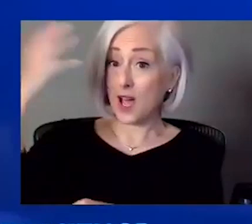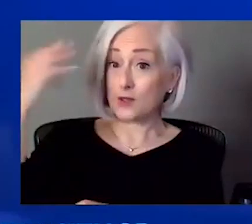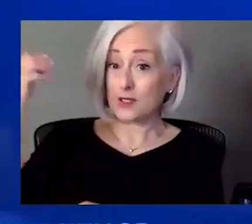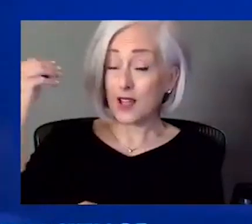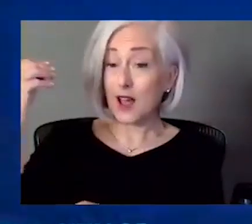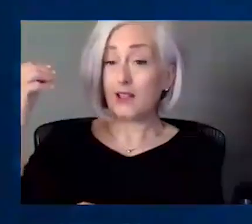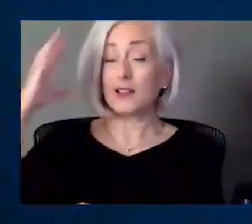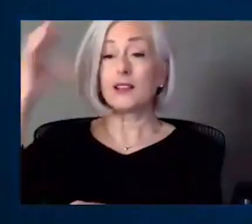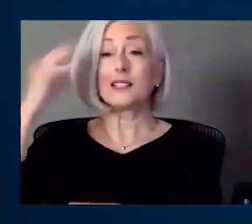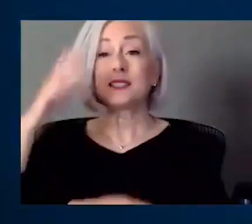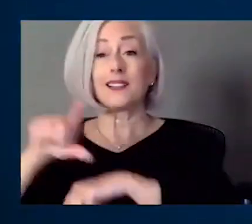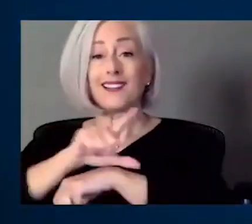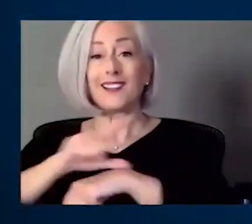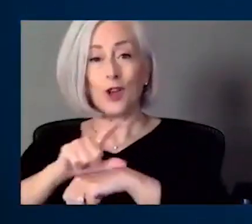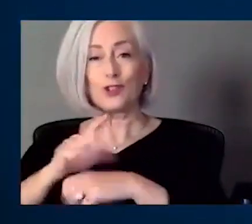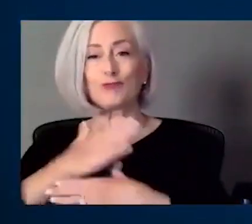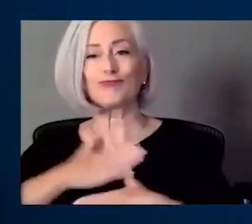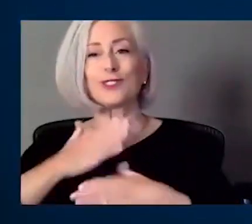last video.